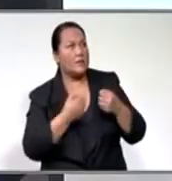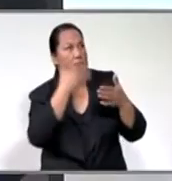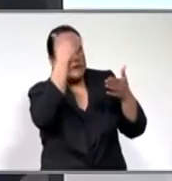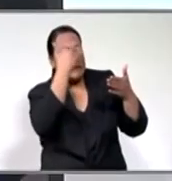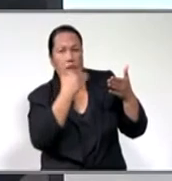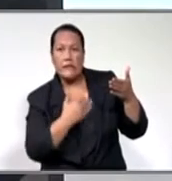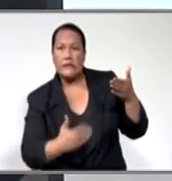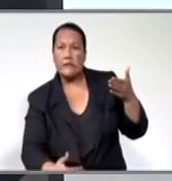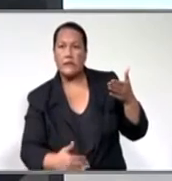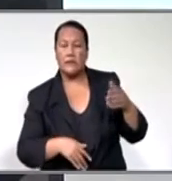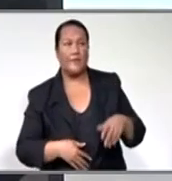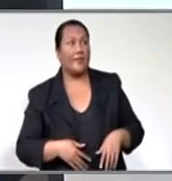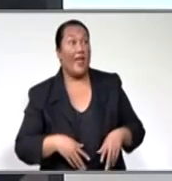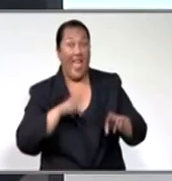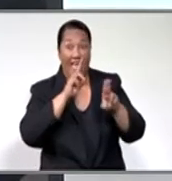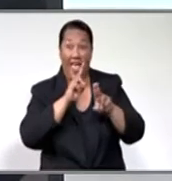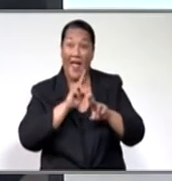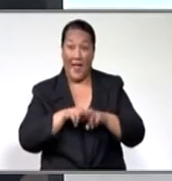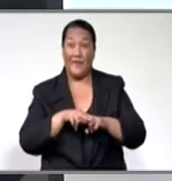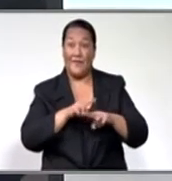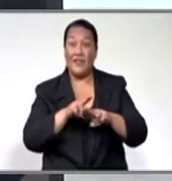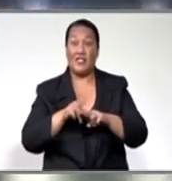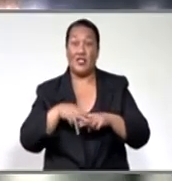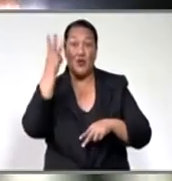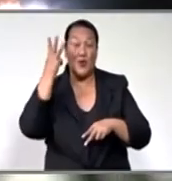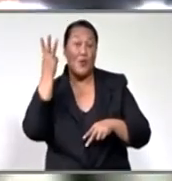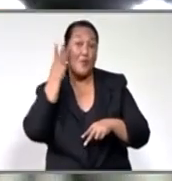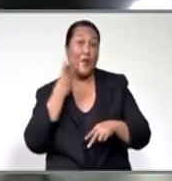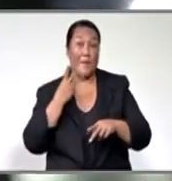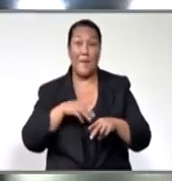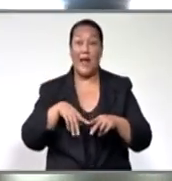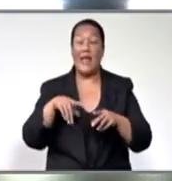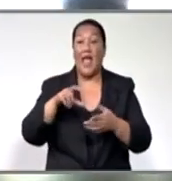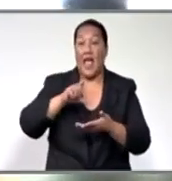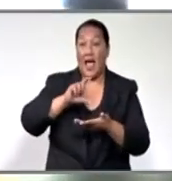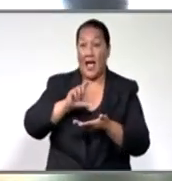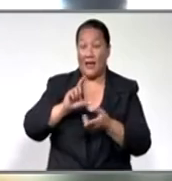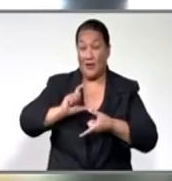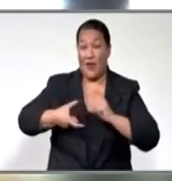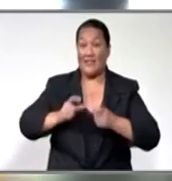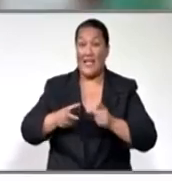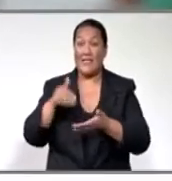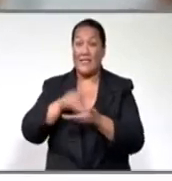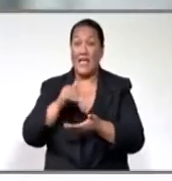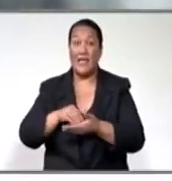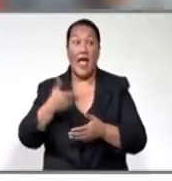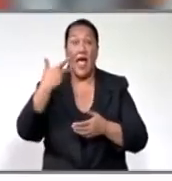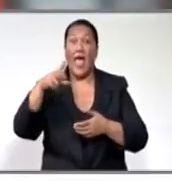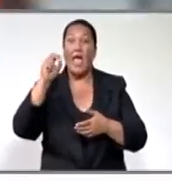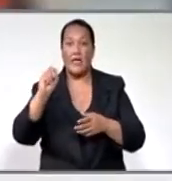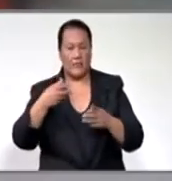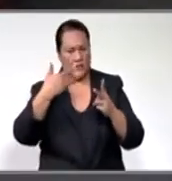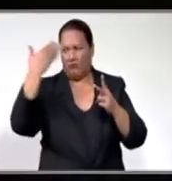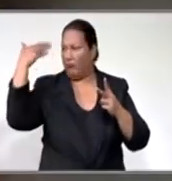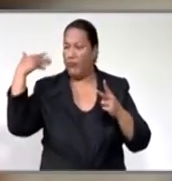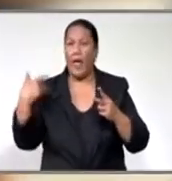The Fiji Women's Crisis Center recorded around 80 cases of domestic violence in the past week.